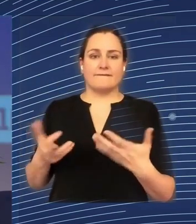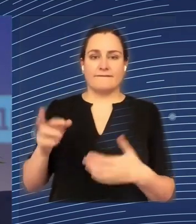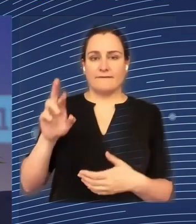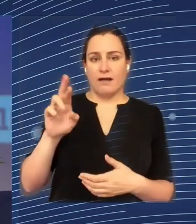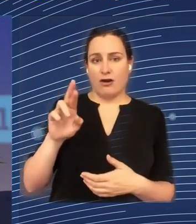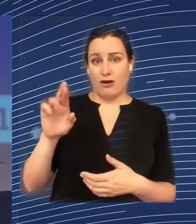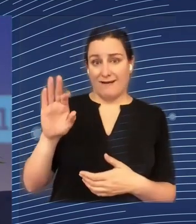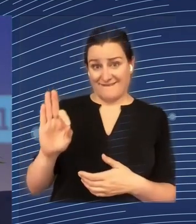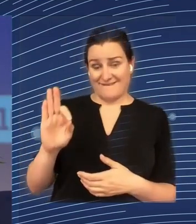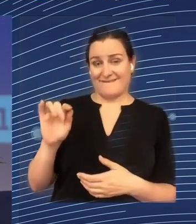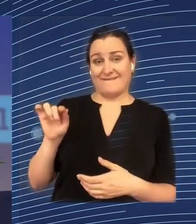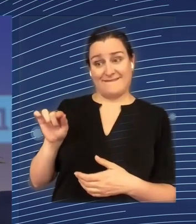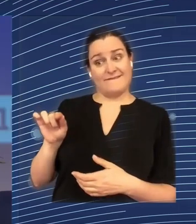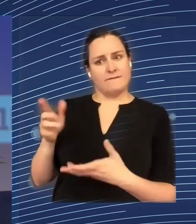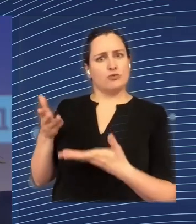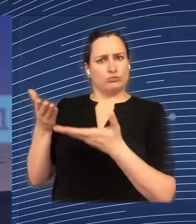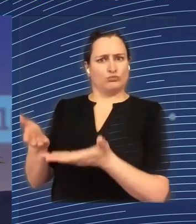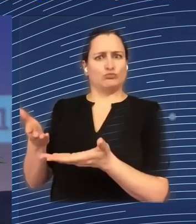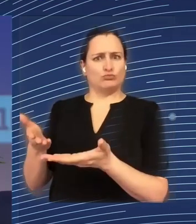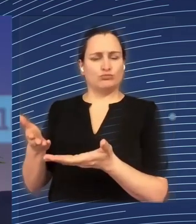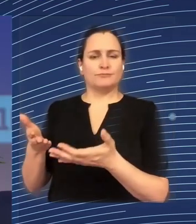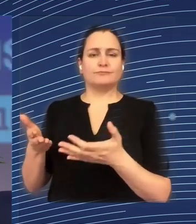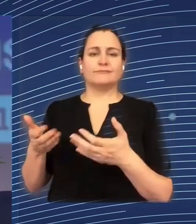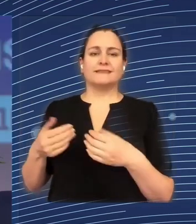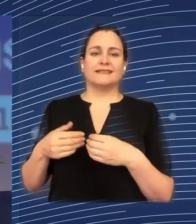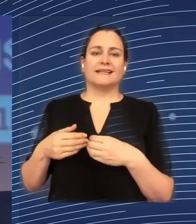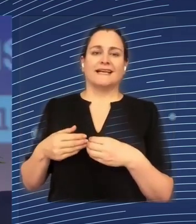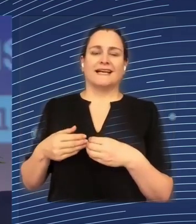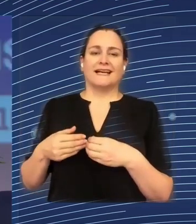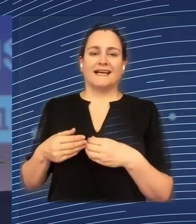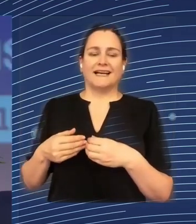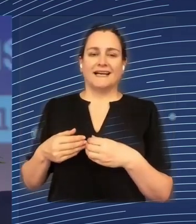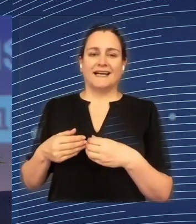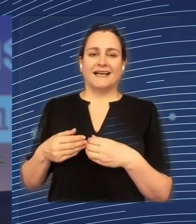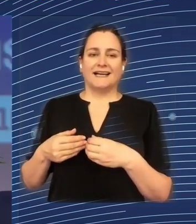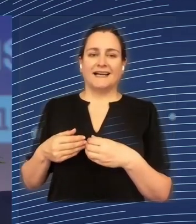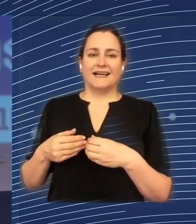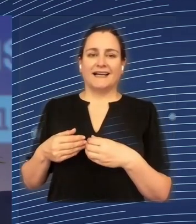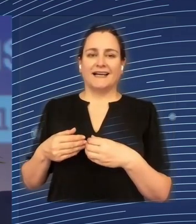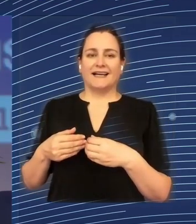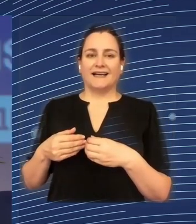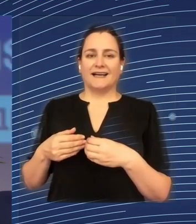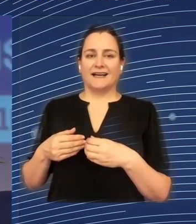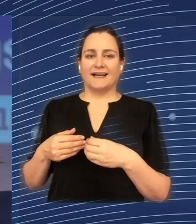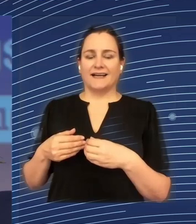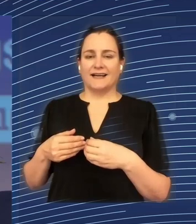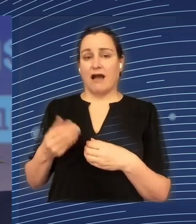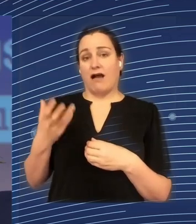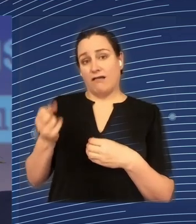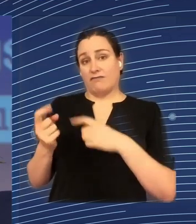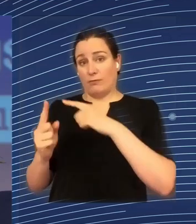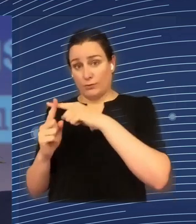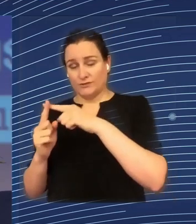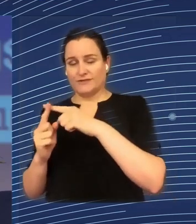is always there and to be debated of the pros and cons of the